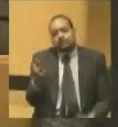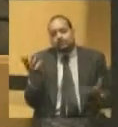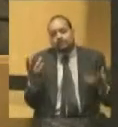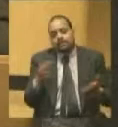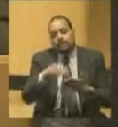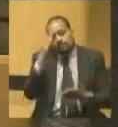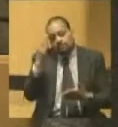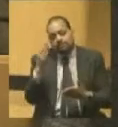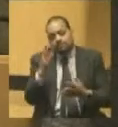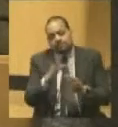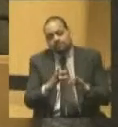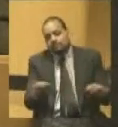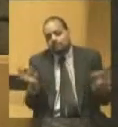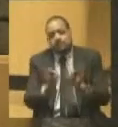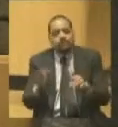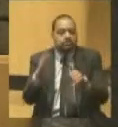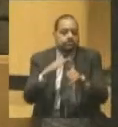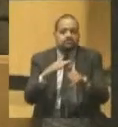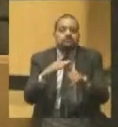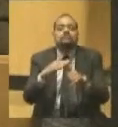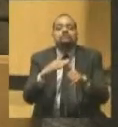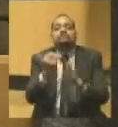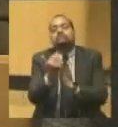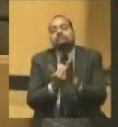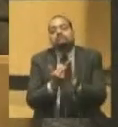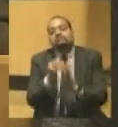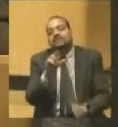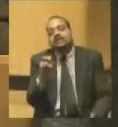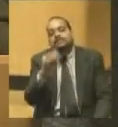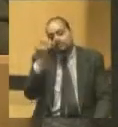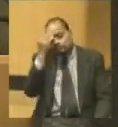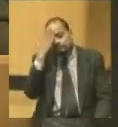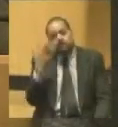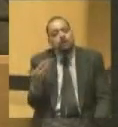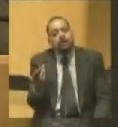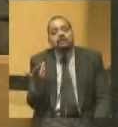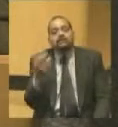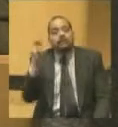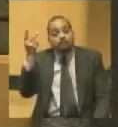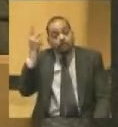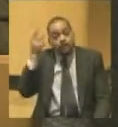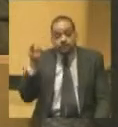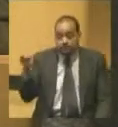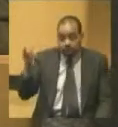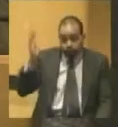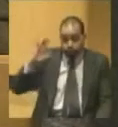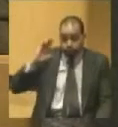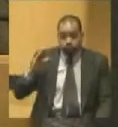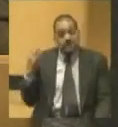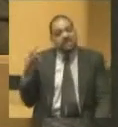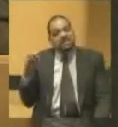way, the most important lesson. And that is, when you study politics in the middle of the 19th century,